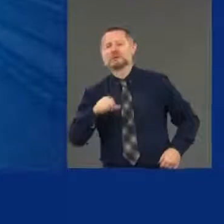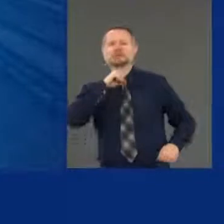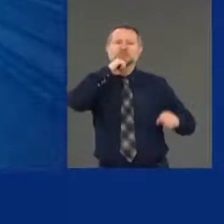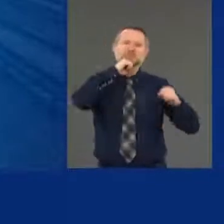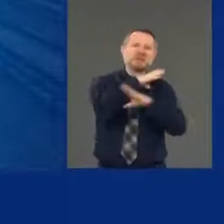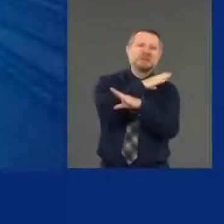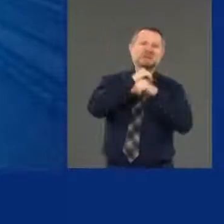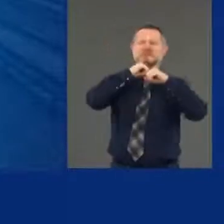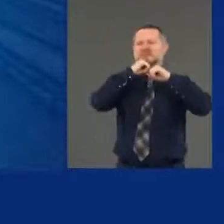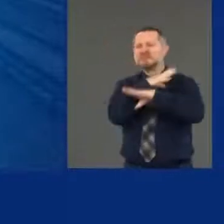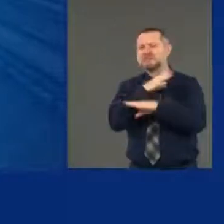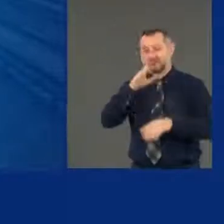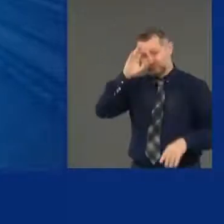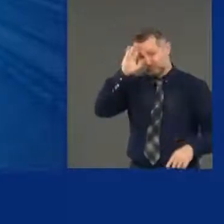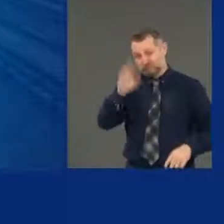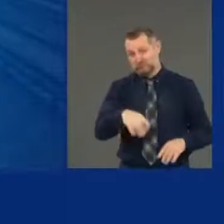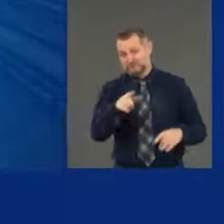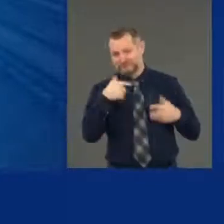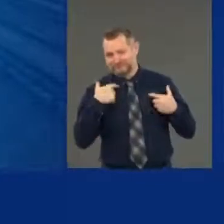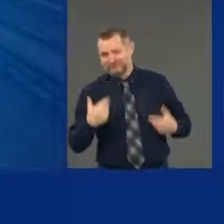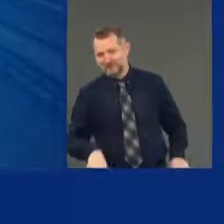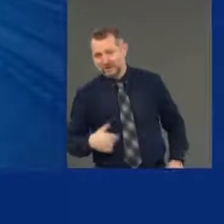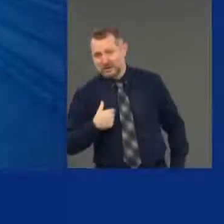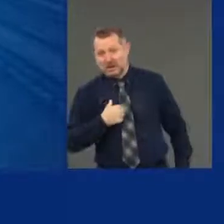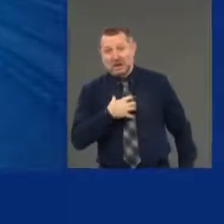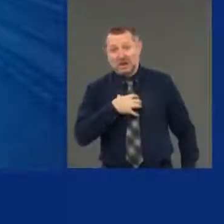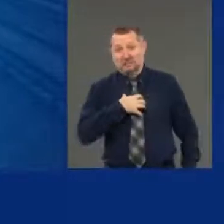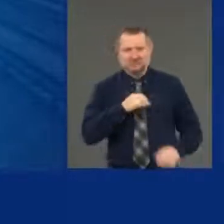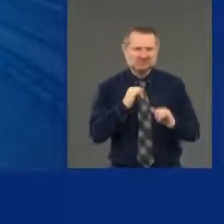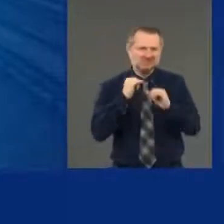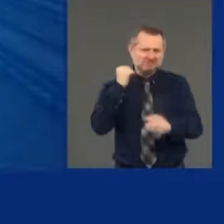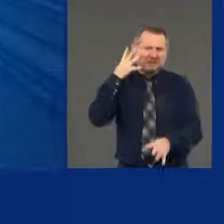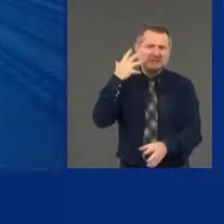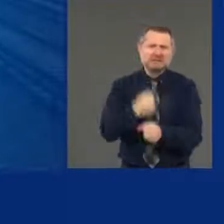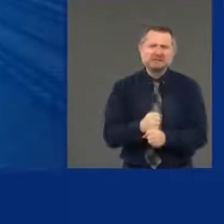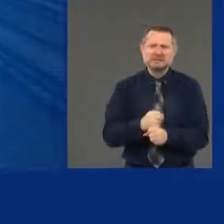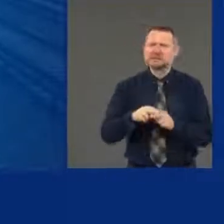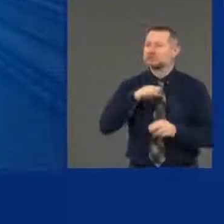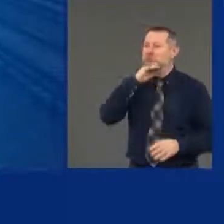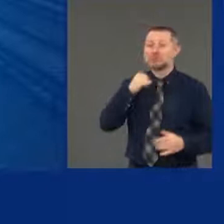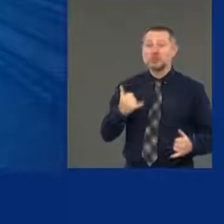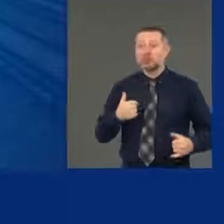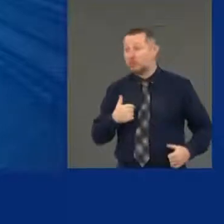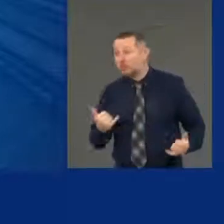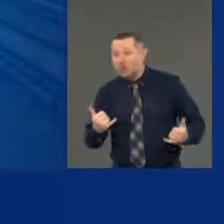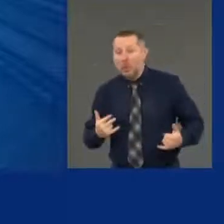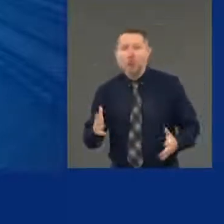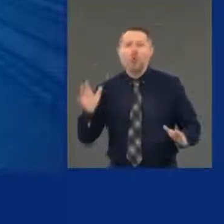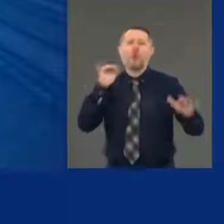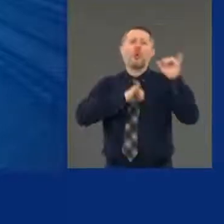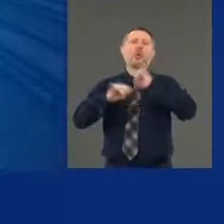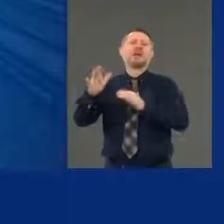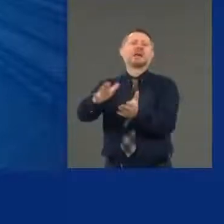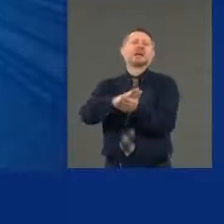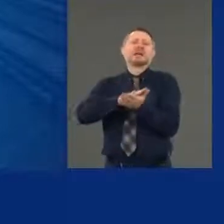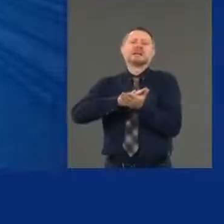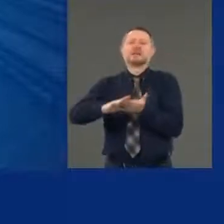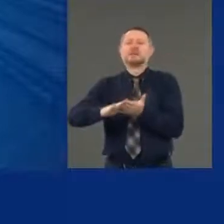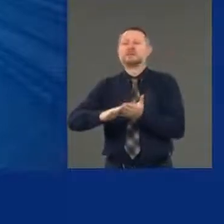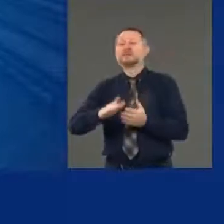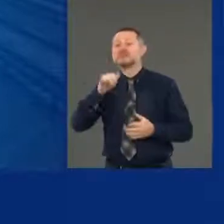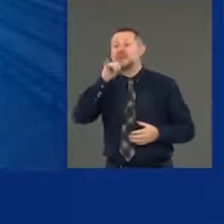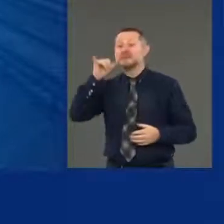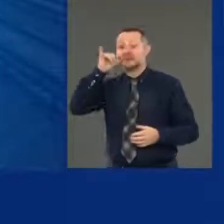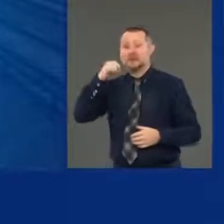I know because I've been complaining for many, many years about dirty cars. The cars are so clean. I was on the New York City subway system yesterday.